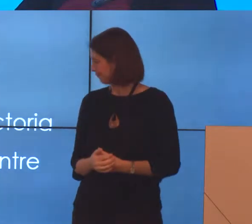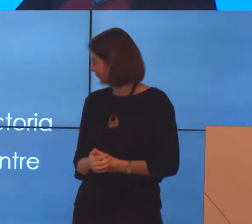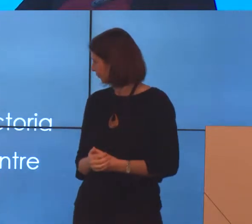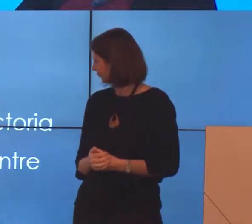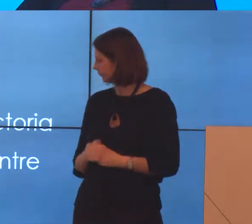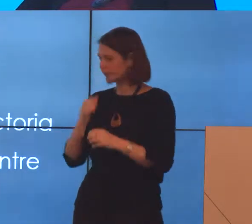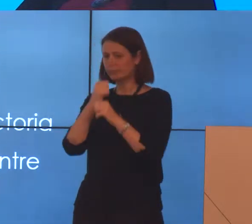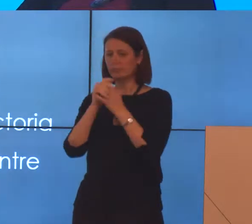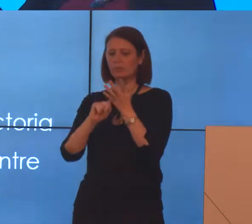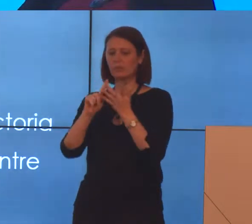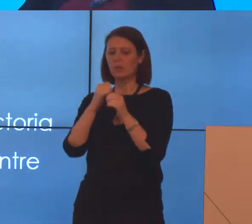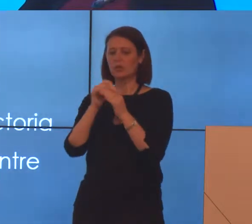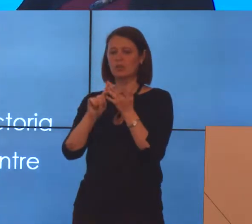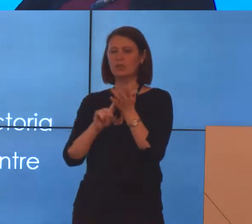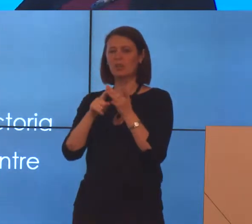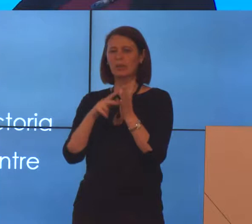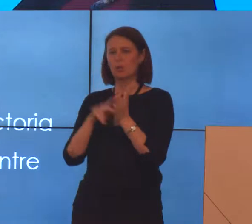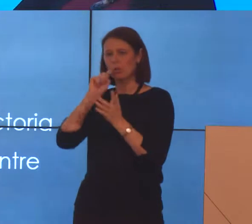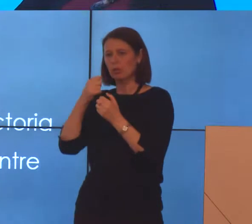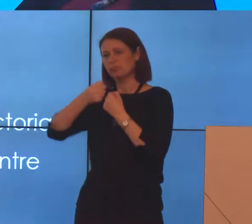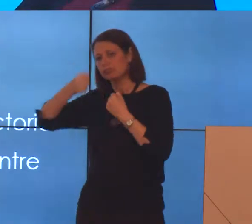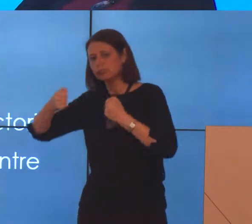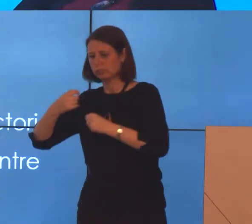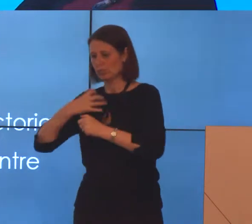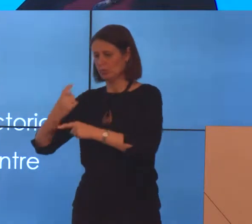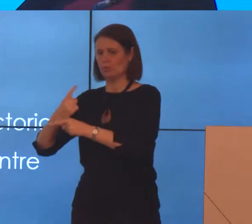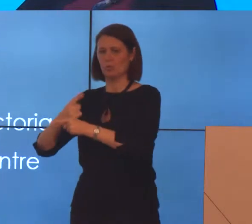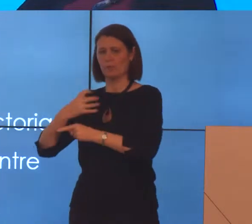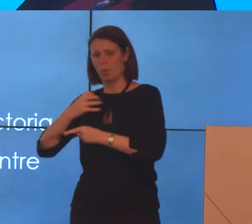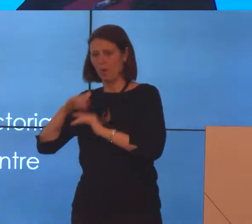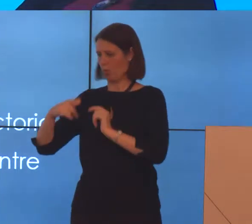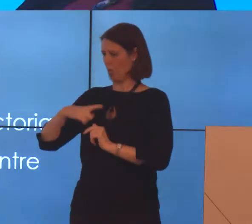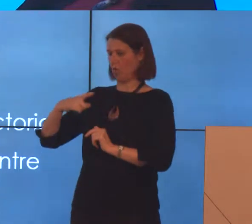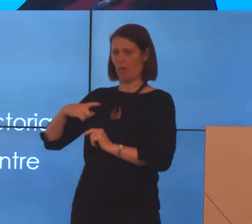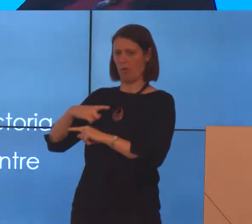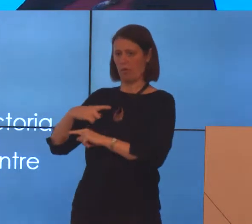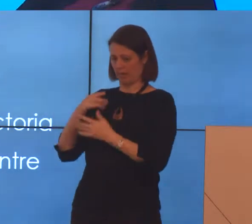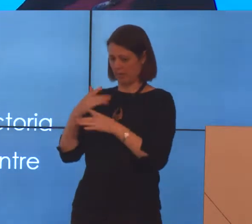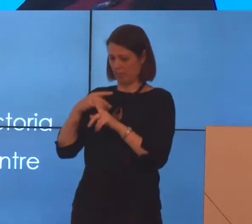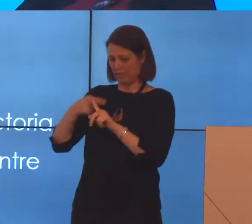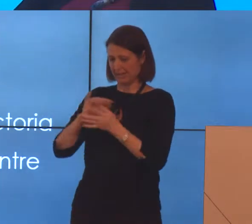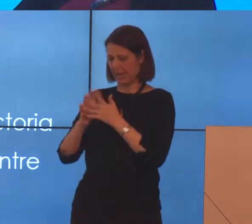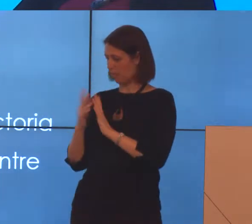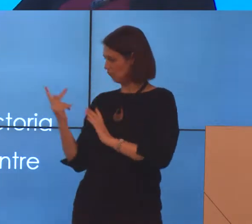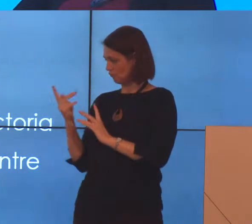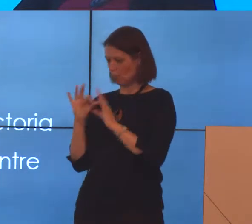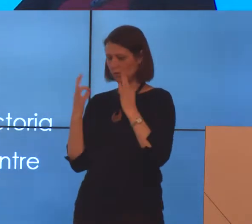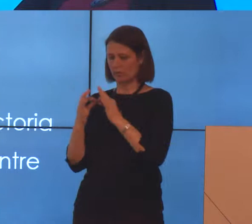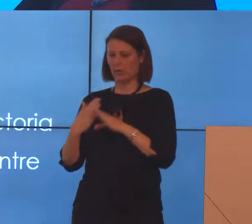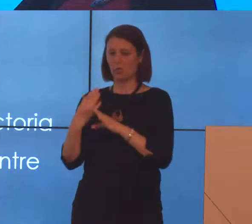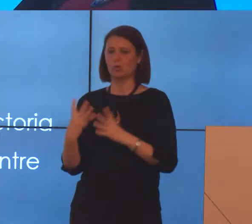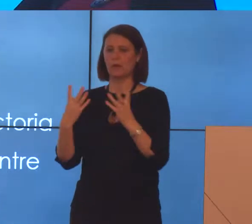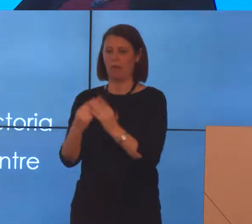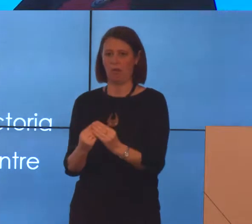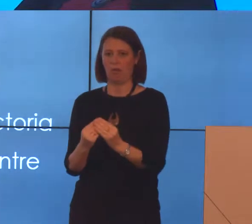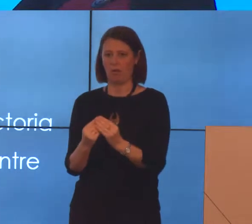Gillian's going to elaborate more on the reasons for that, and how our organisations have worked together with